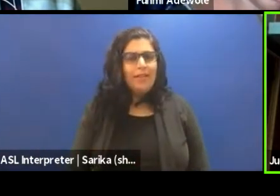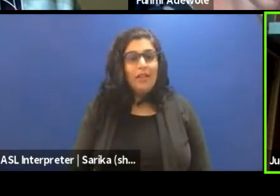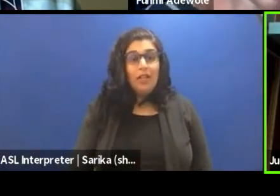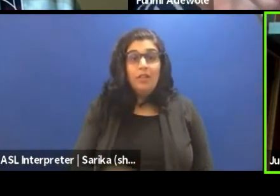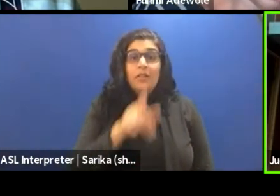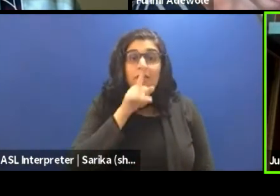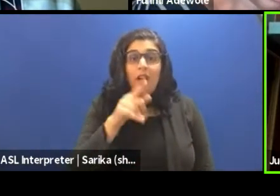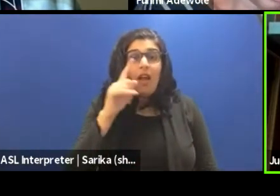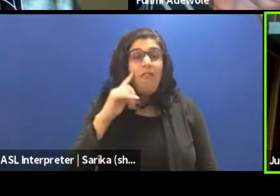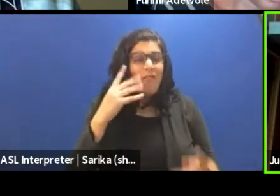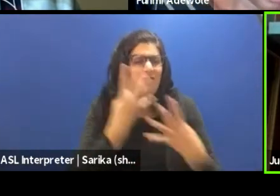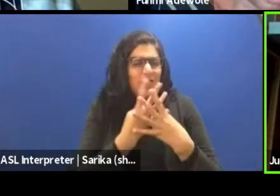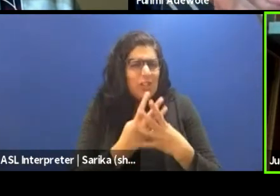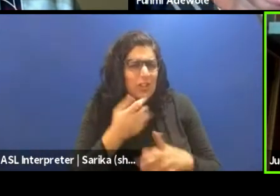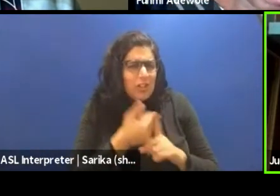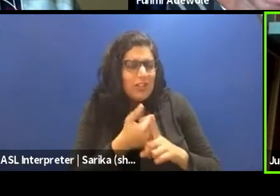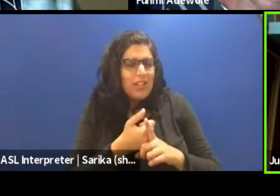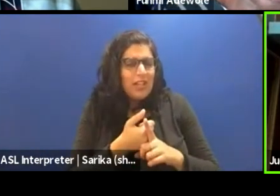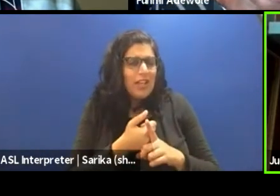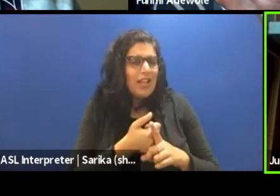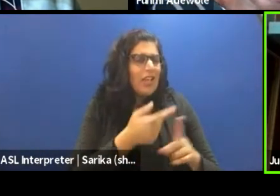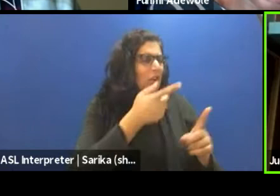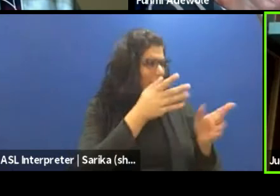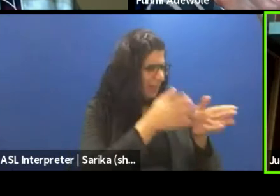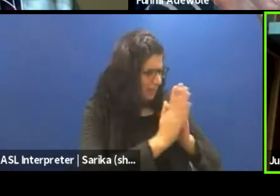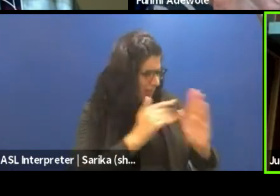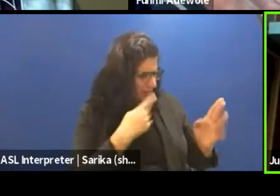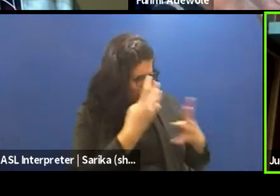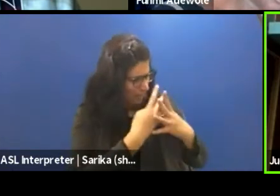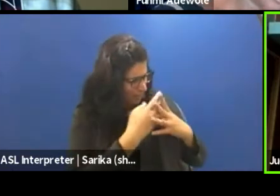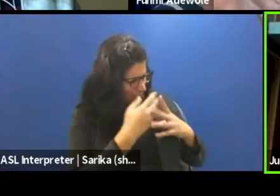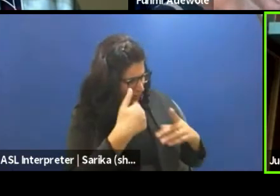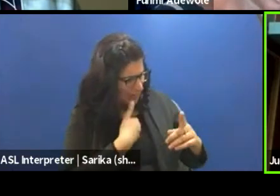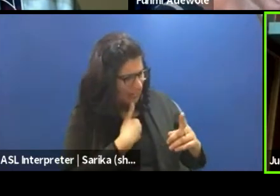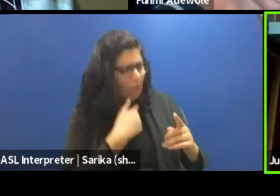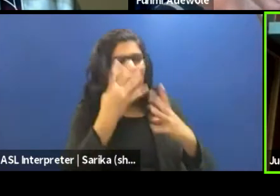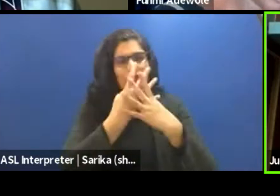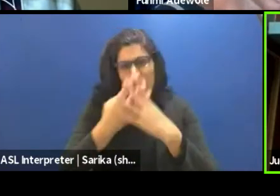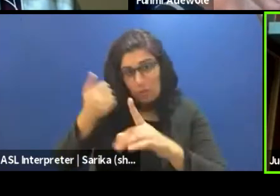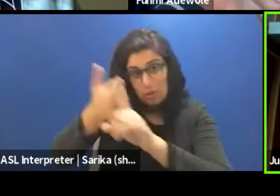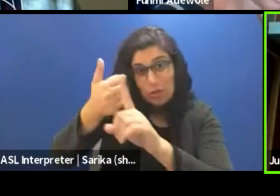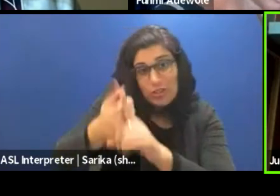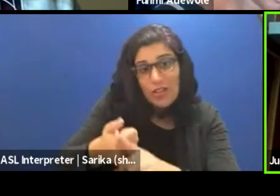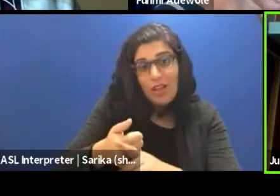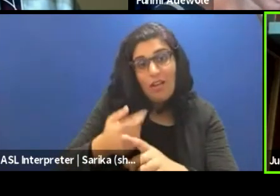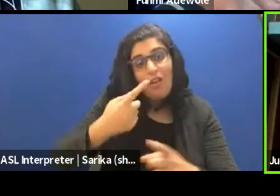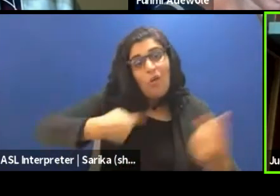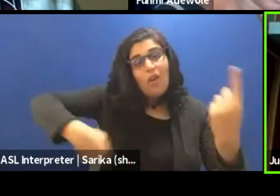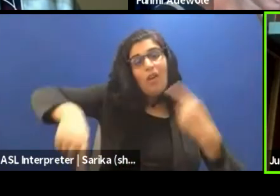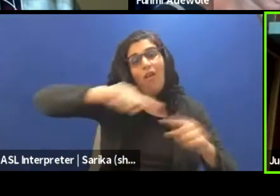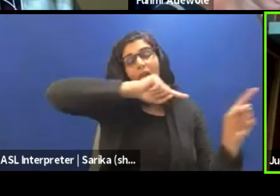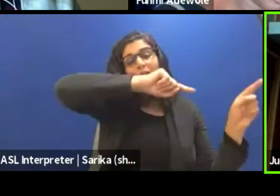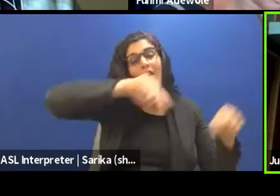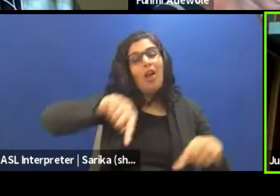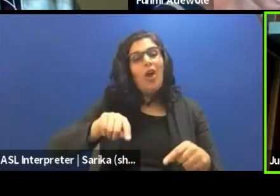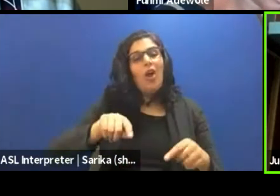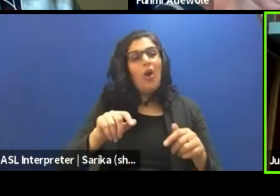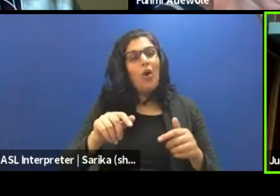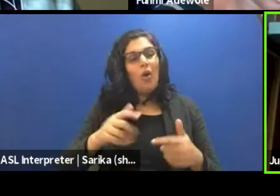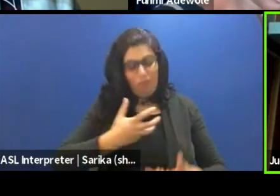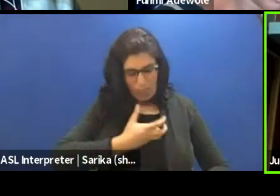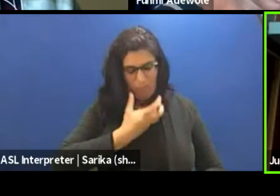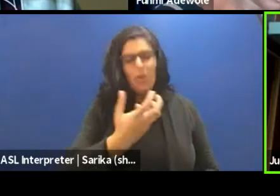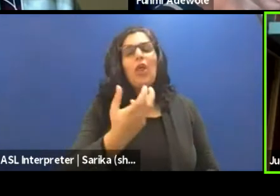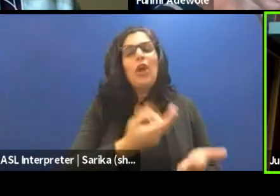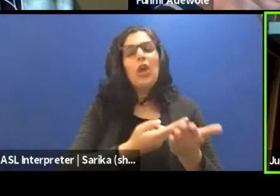filter yourself, just like how you're asking me to filter myself. You filter yourself so that we all come with our truths. And, and it's,